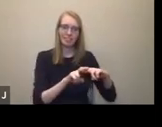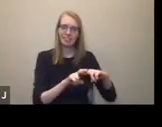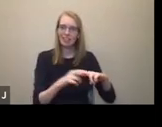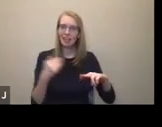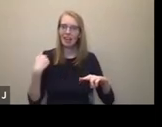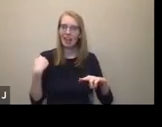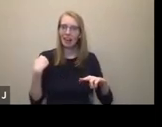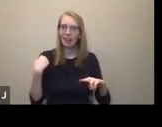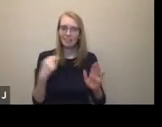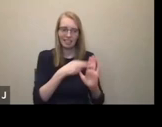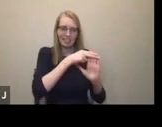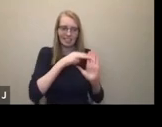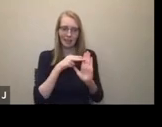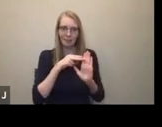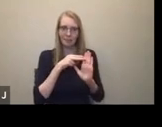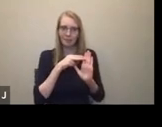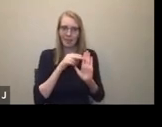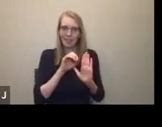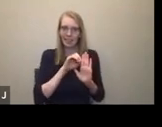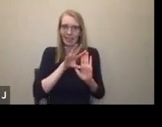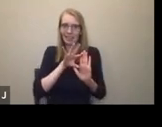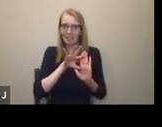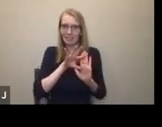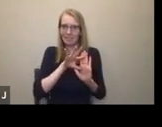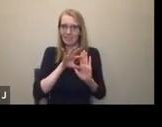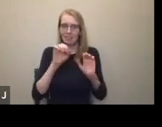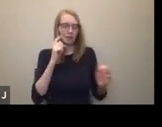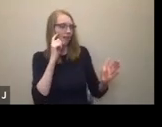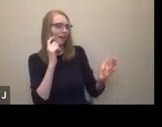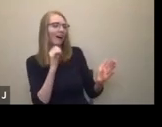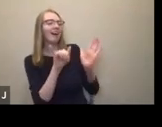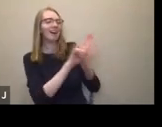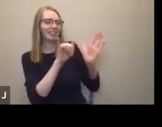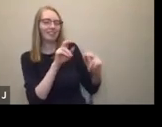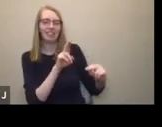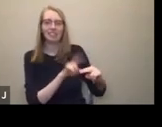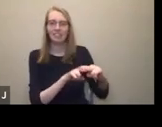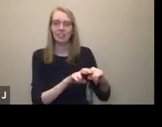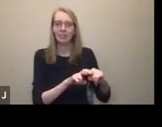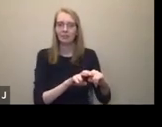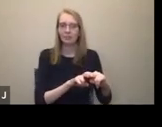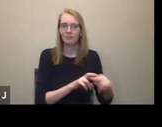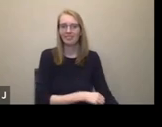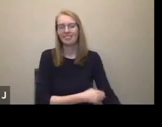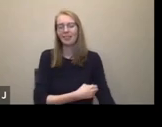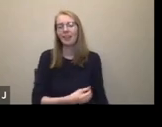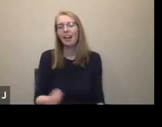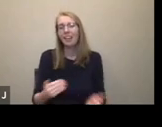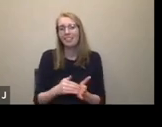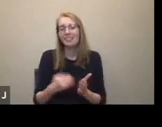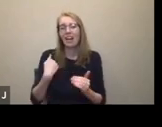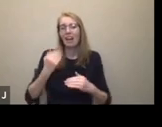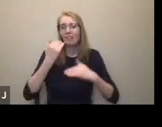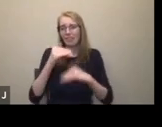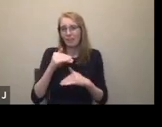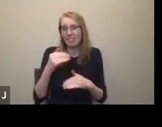the seat numbers that are only this big. Okay, so the other thing, and this is expensive again, so you come up against limits of undue hardship. But if you can, if you have